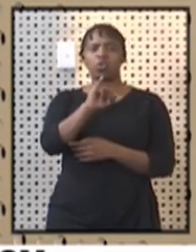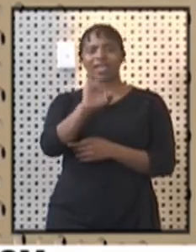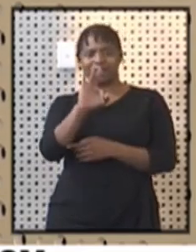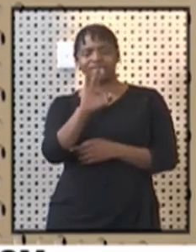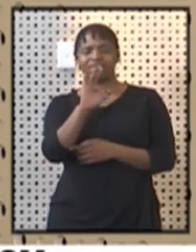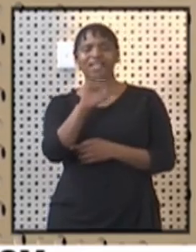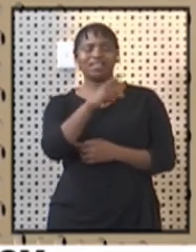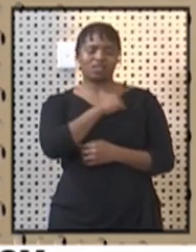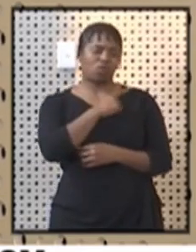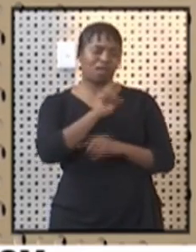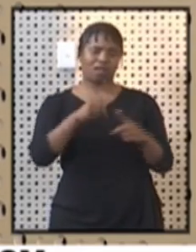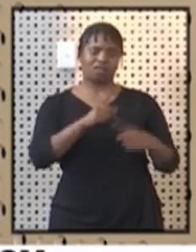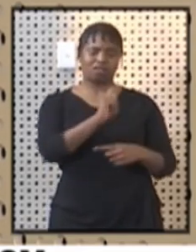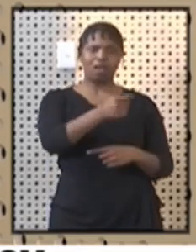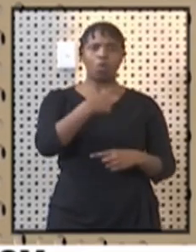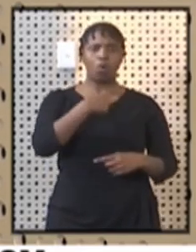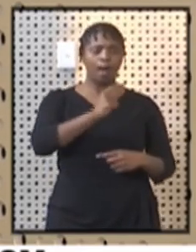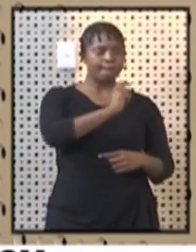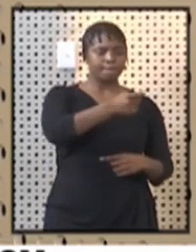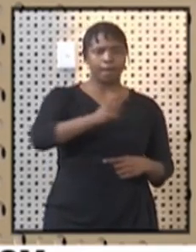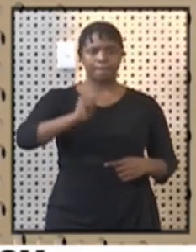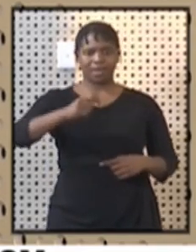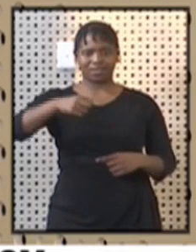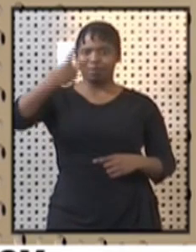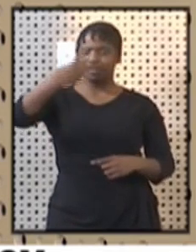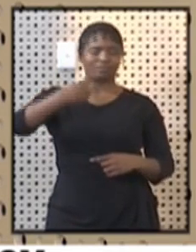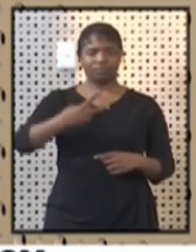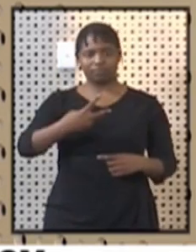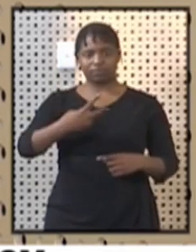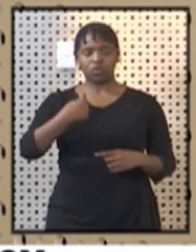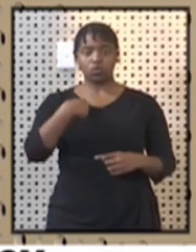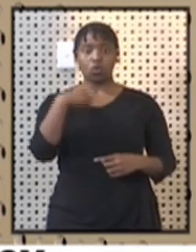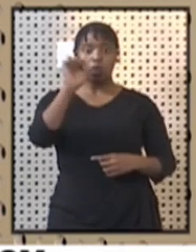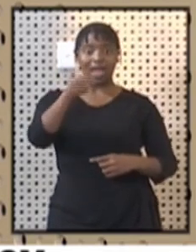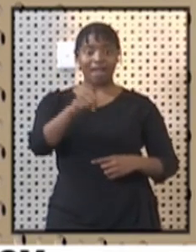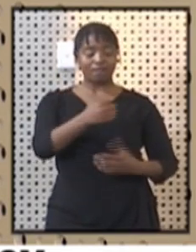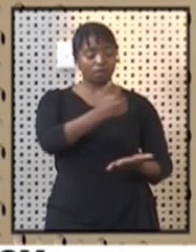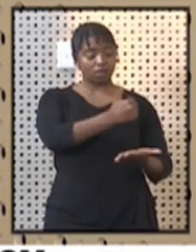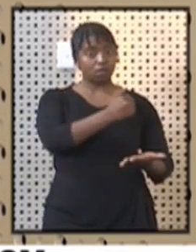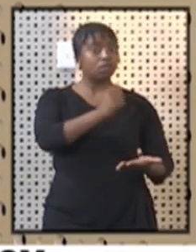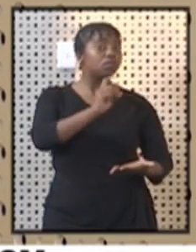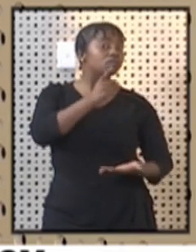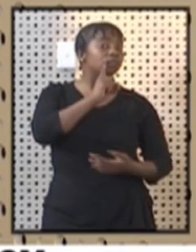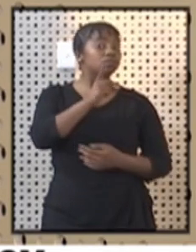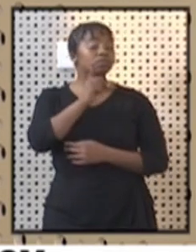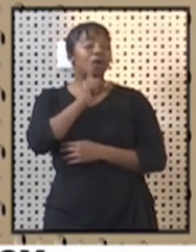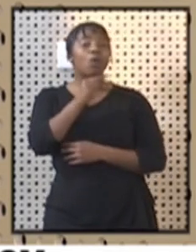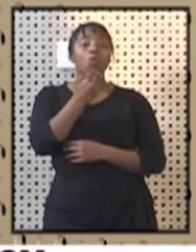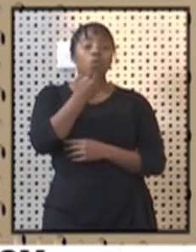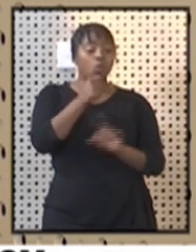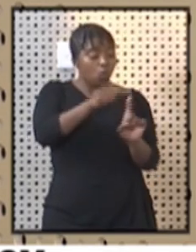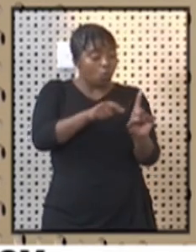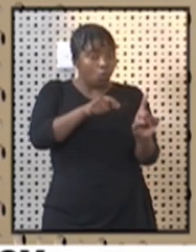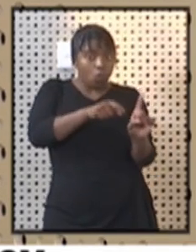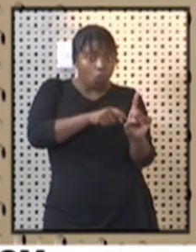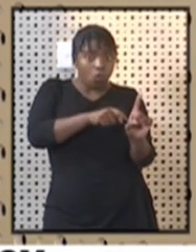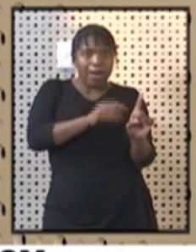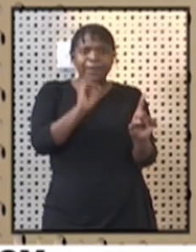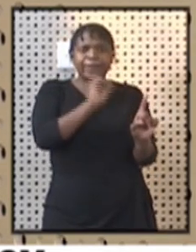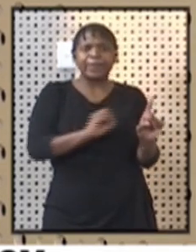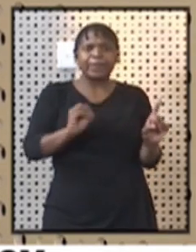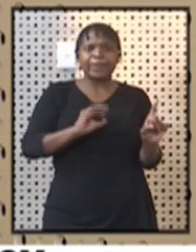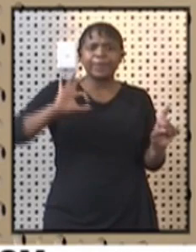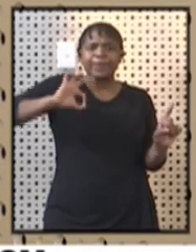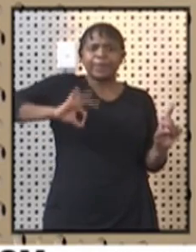To avoid double dipping, we have initiated a verification process to ensure that only those who are not receiving income